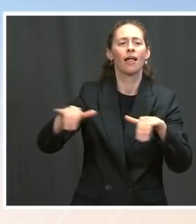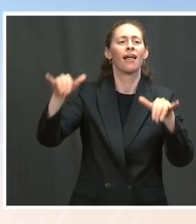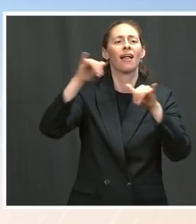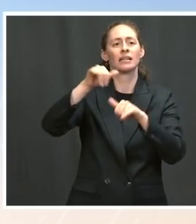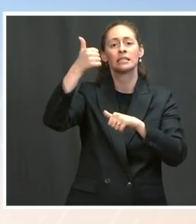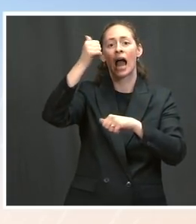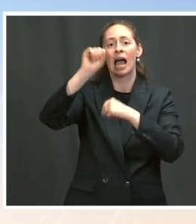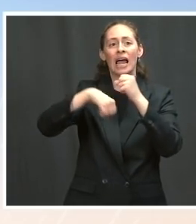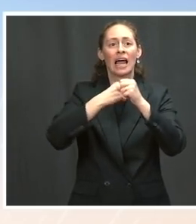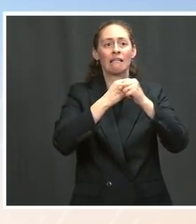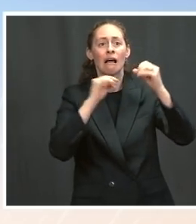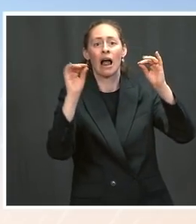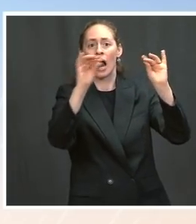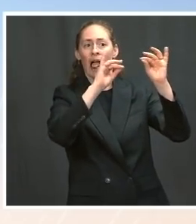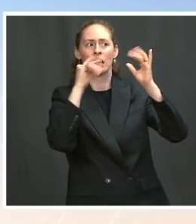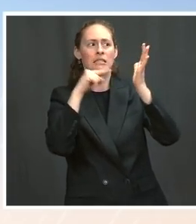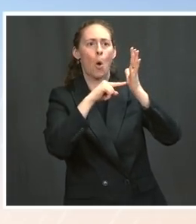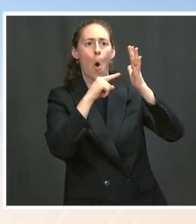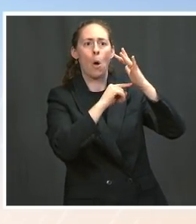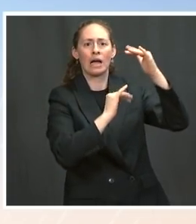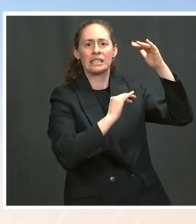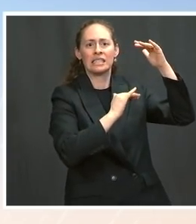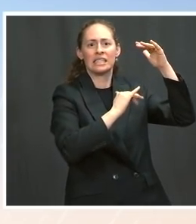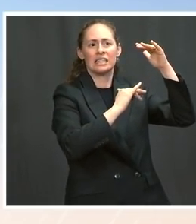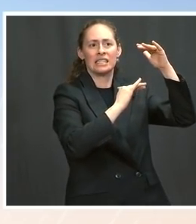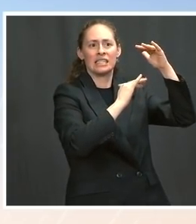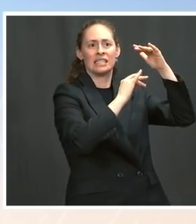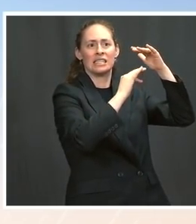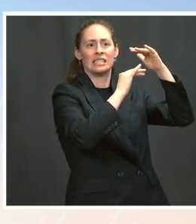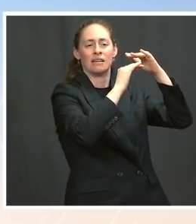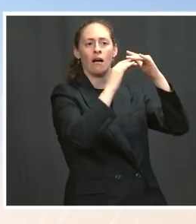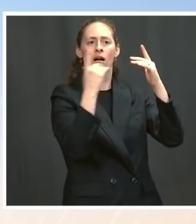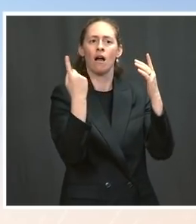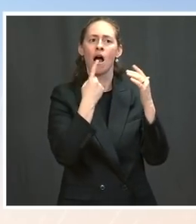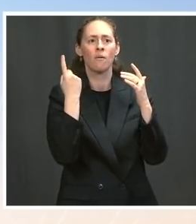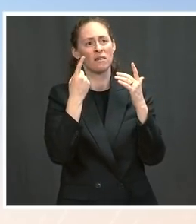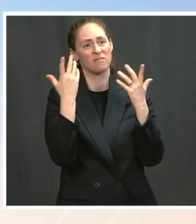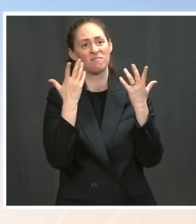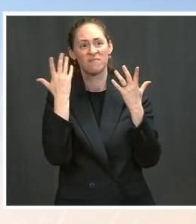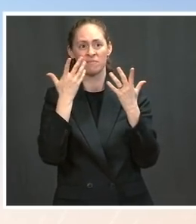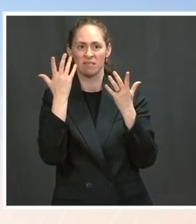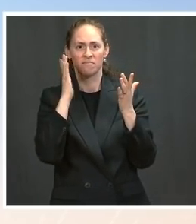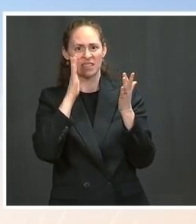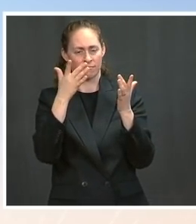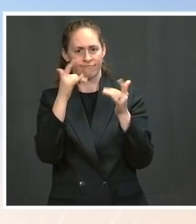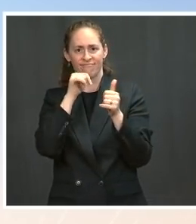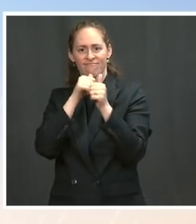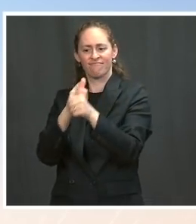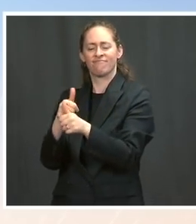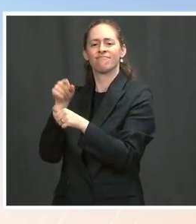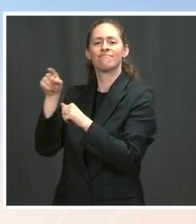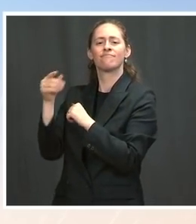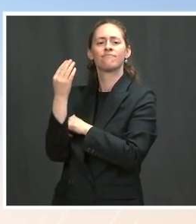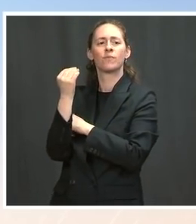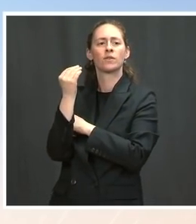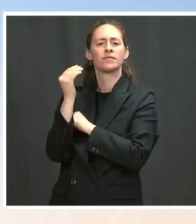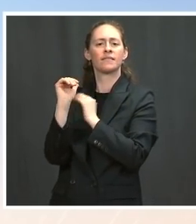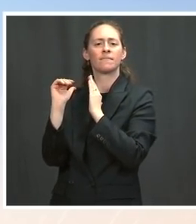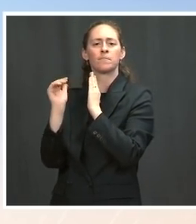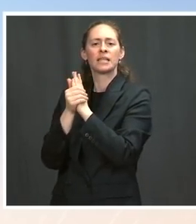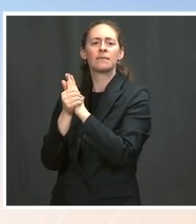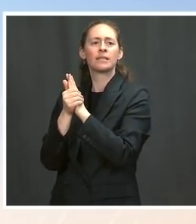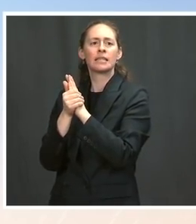legal circles about whether the debt ceiling itself violates the 14th Amendment and the clause that says that the debt of the national government should not be questioned.